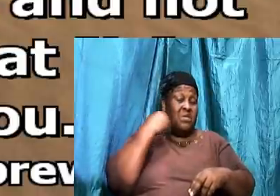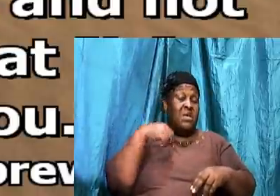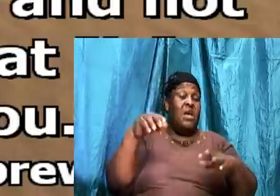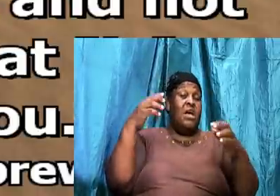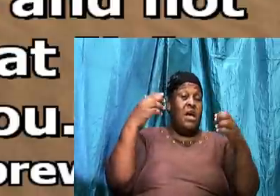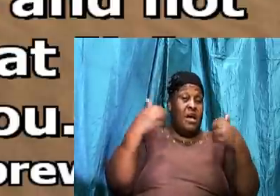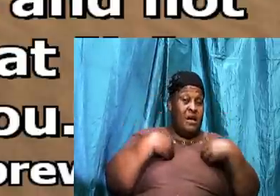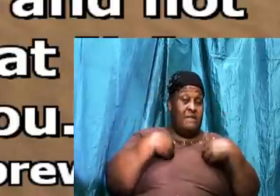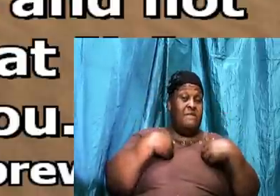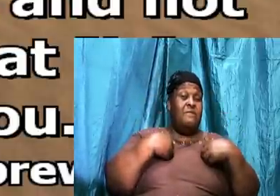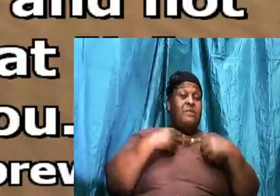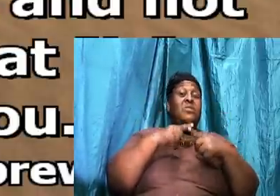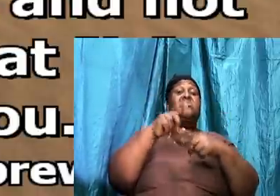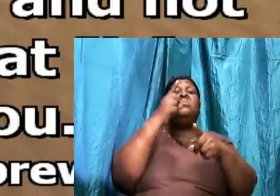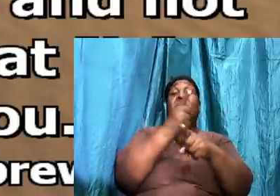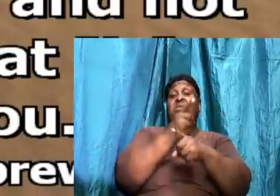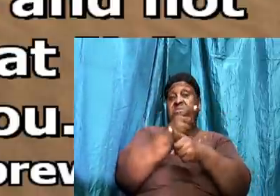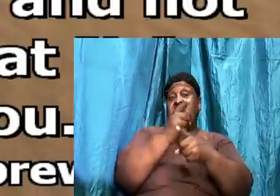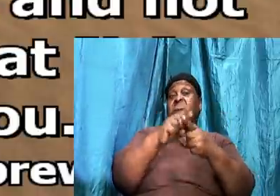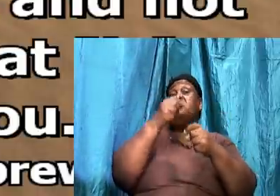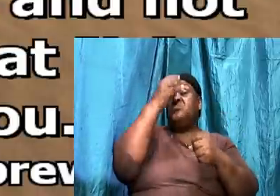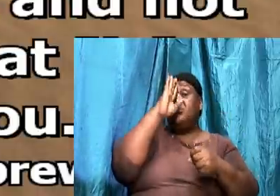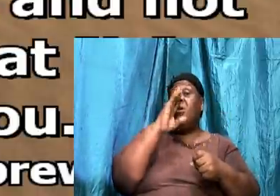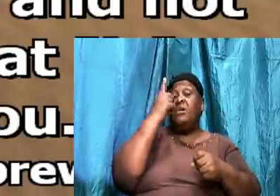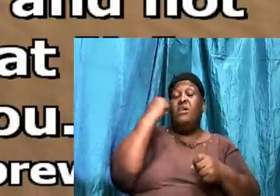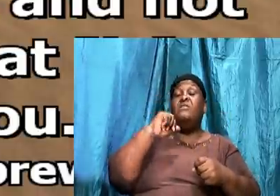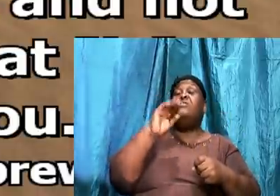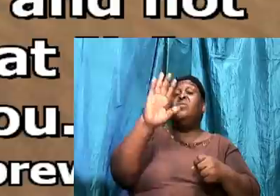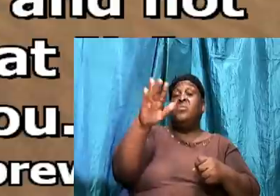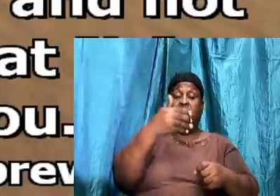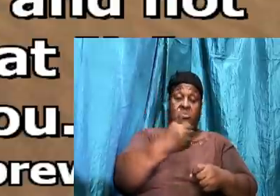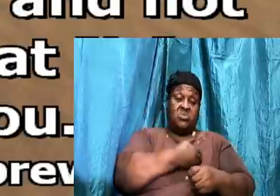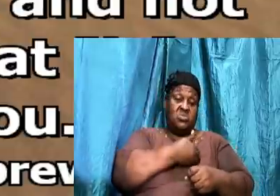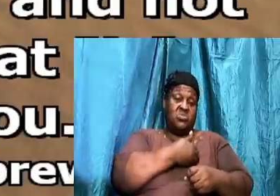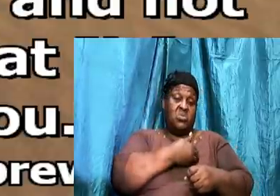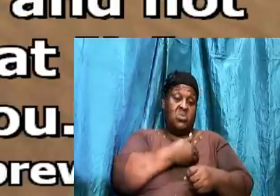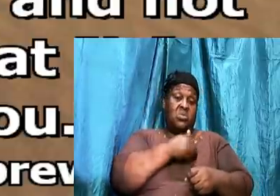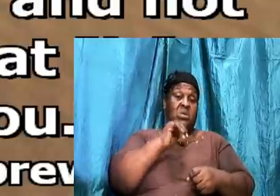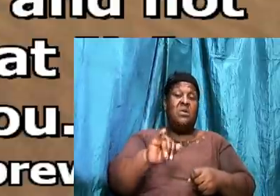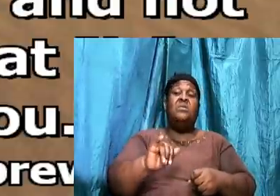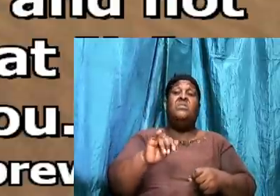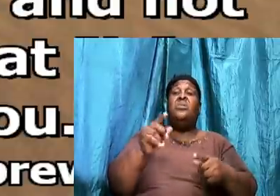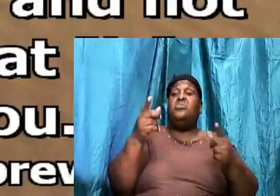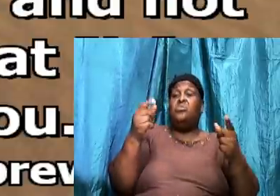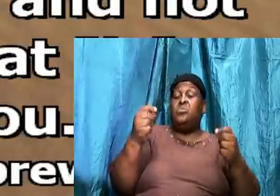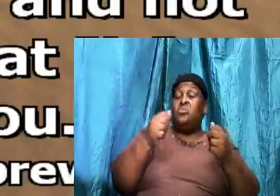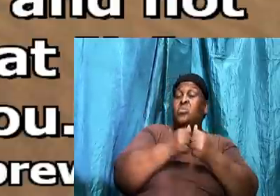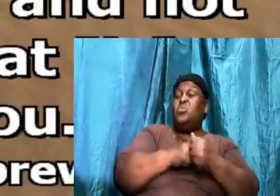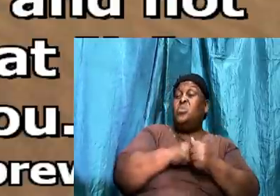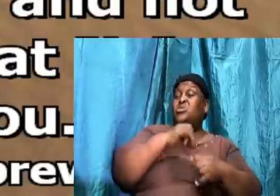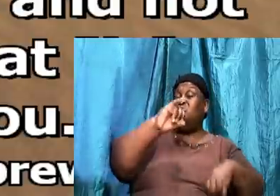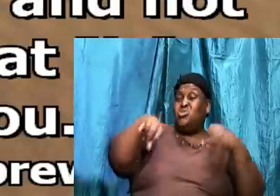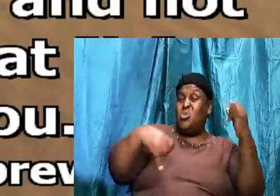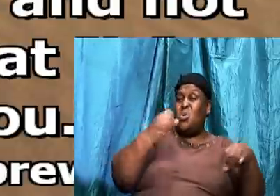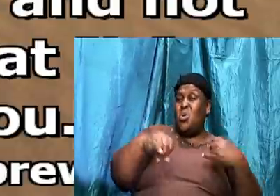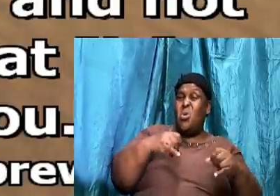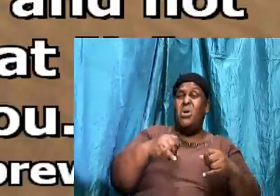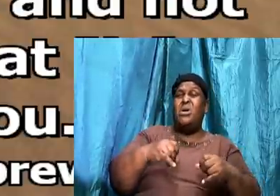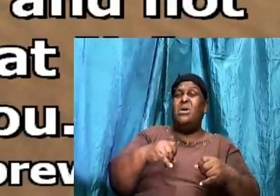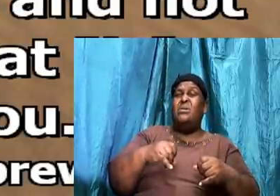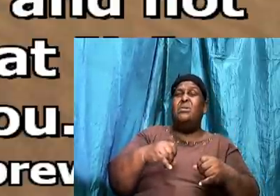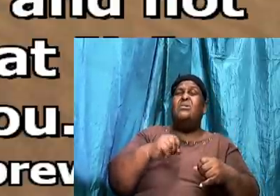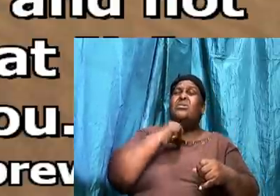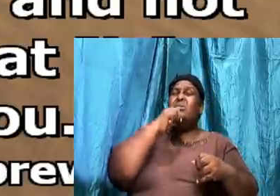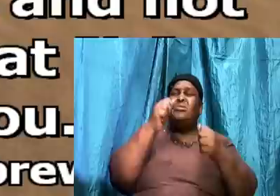That they may do it with joy. And not with grief. For that is unprofitable. For you.